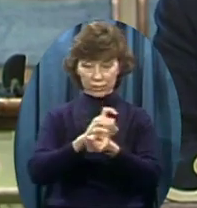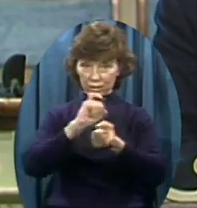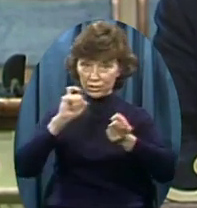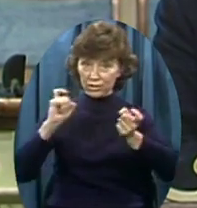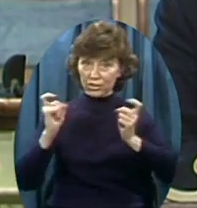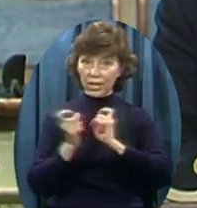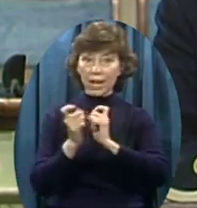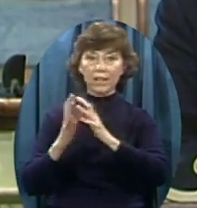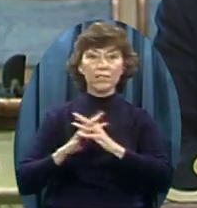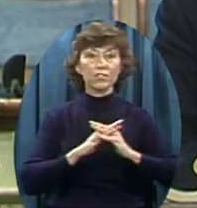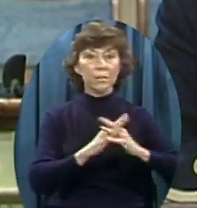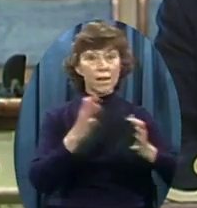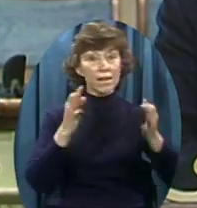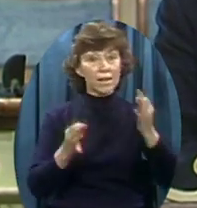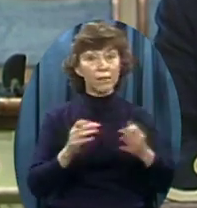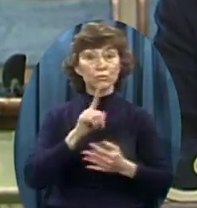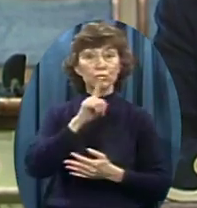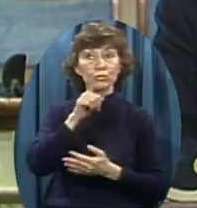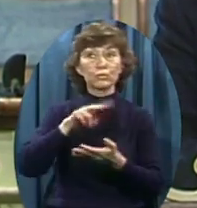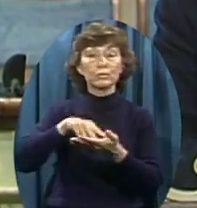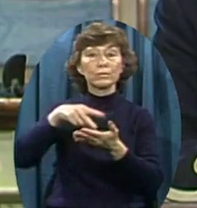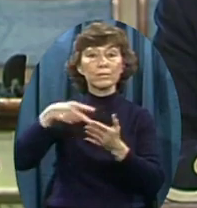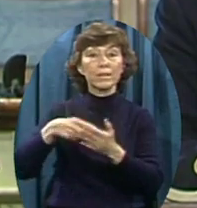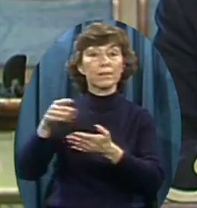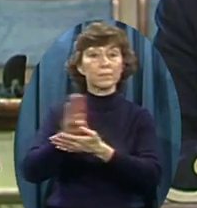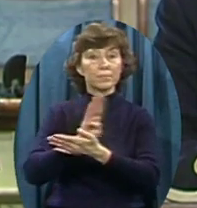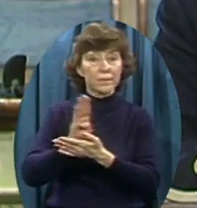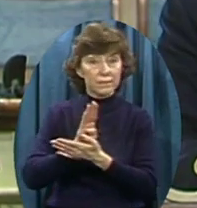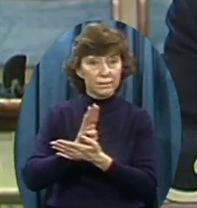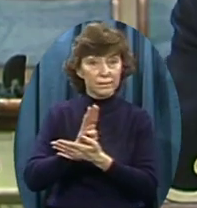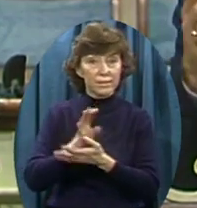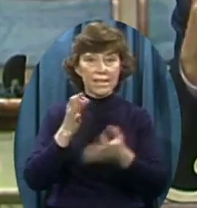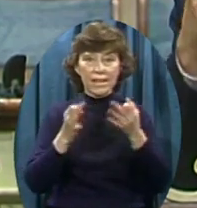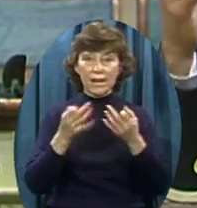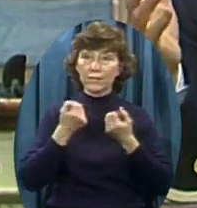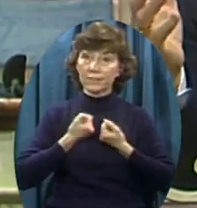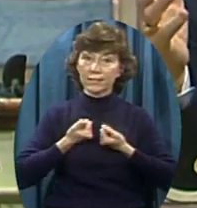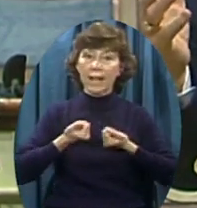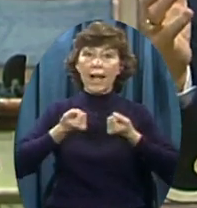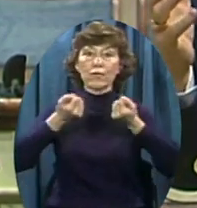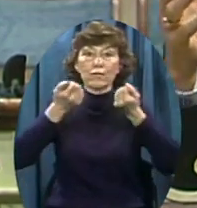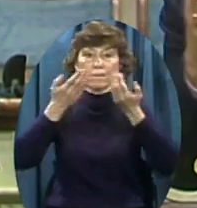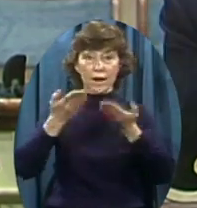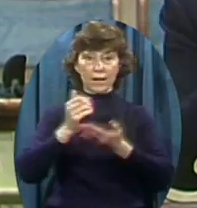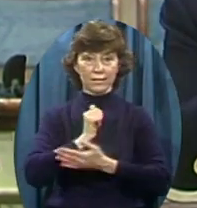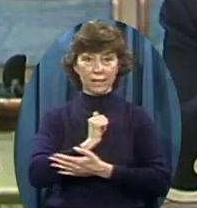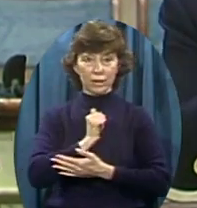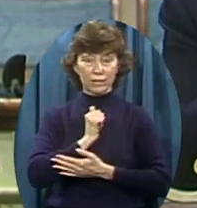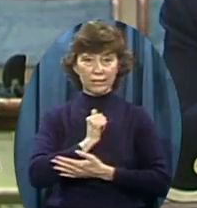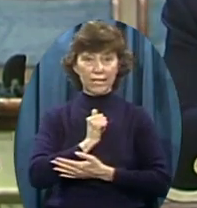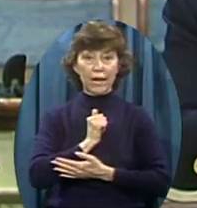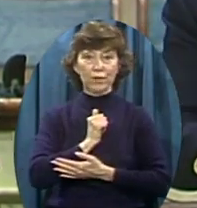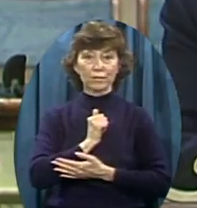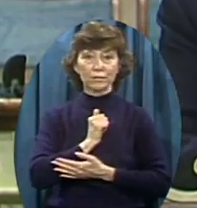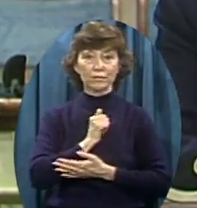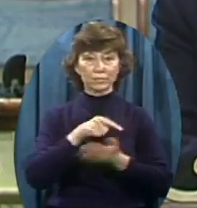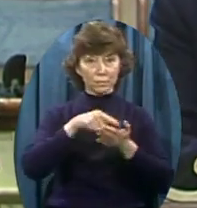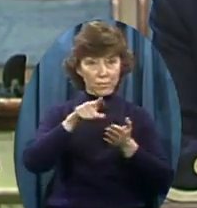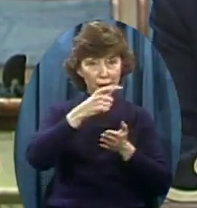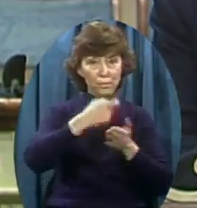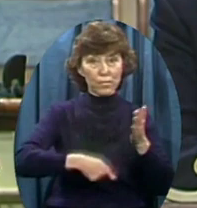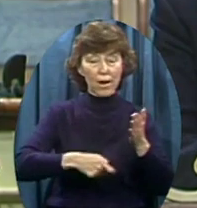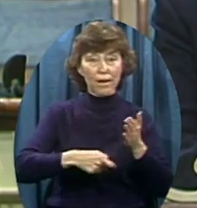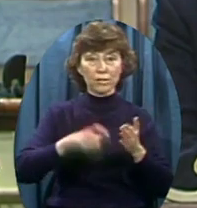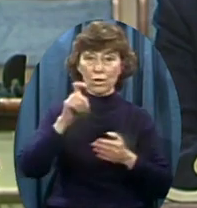If we're willing to pray And sacrifice And pay the price More television More radio 6,000 more students